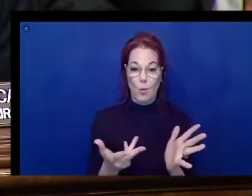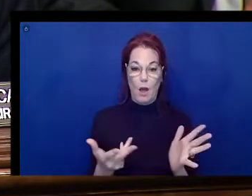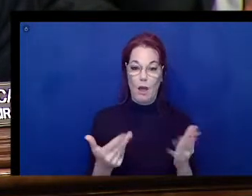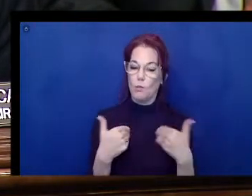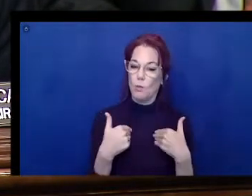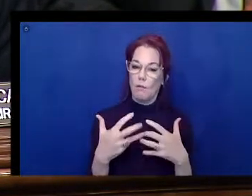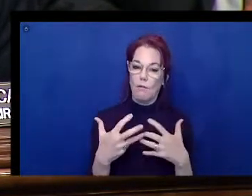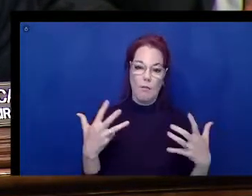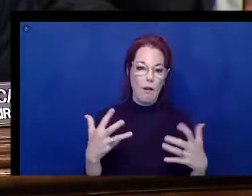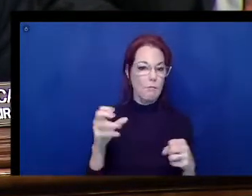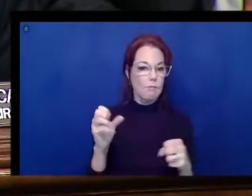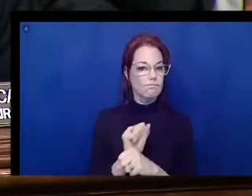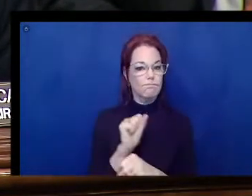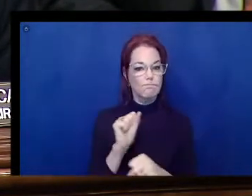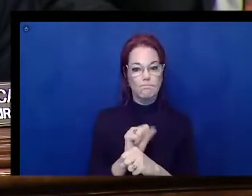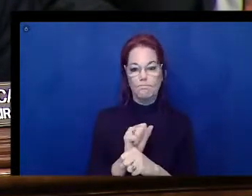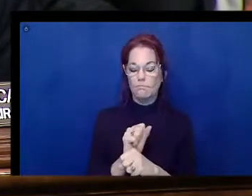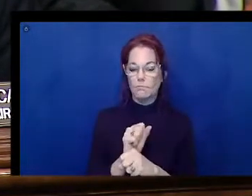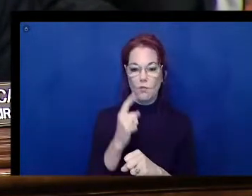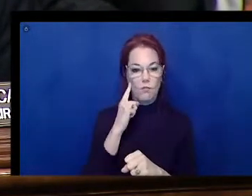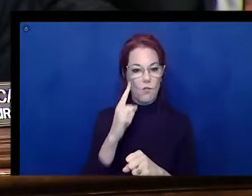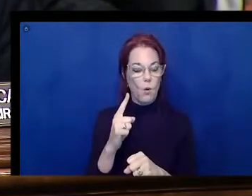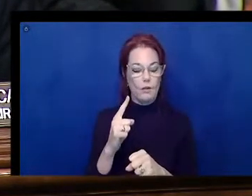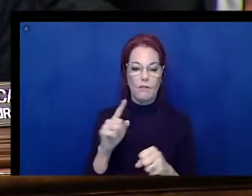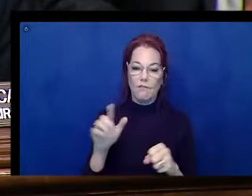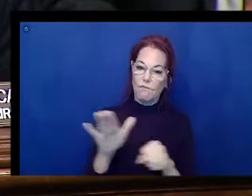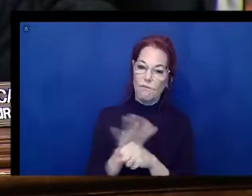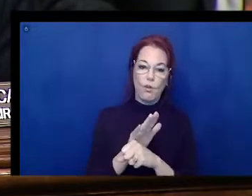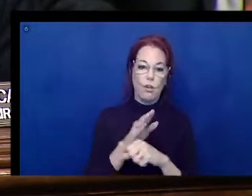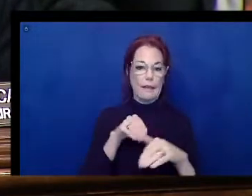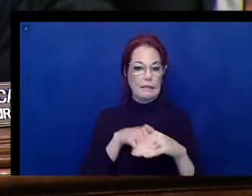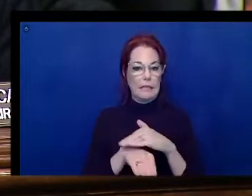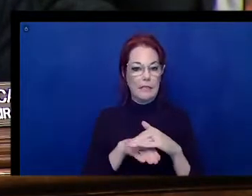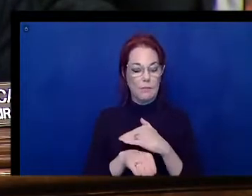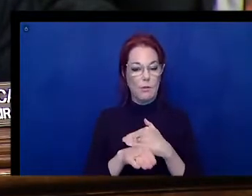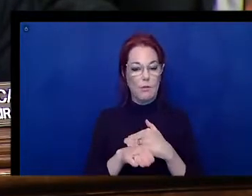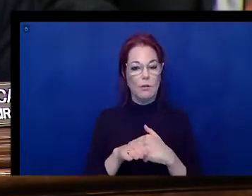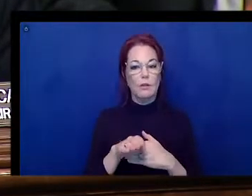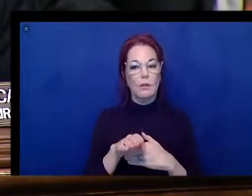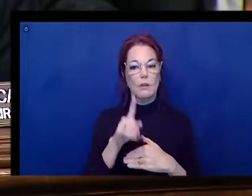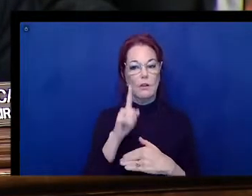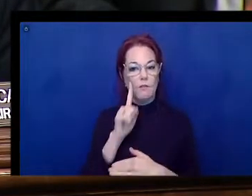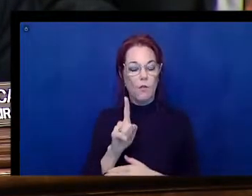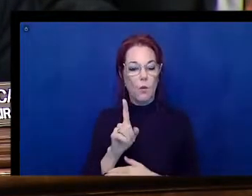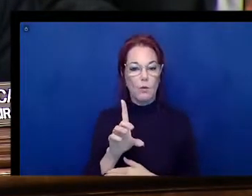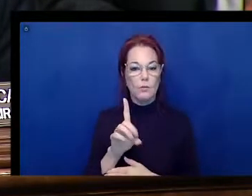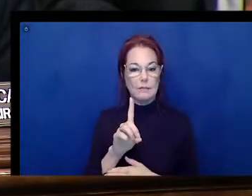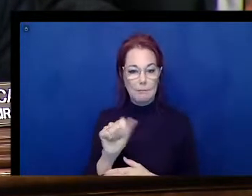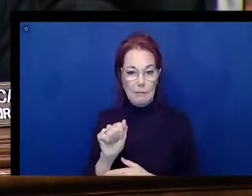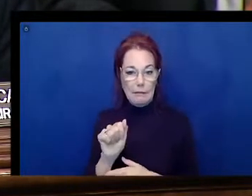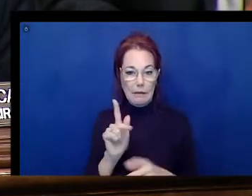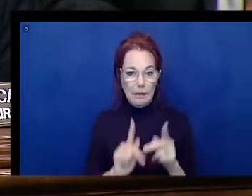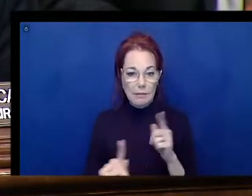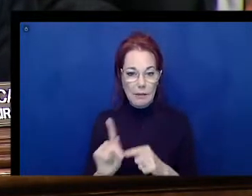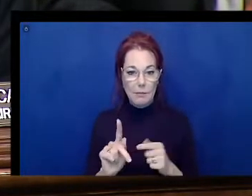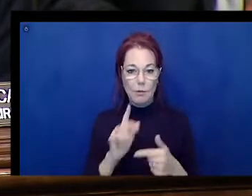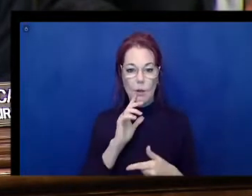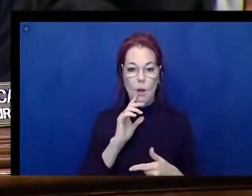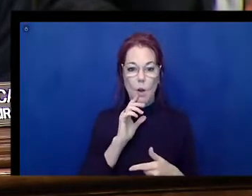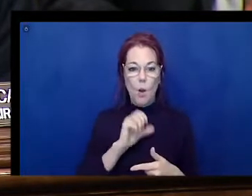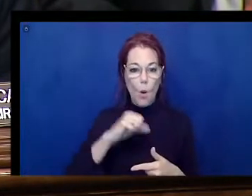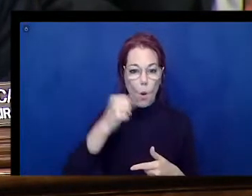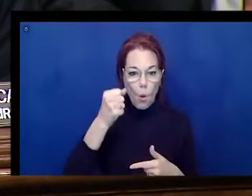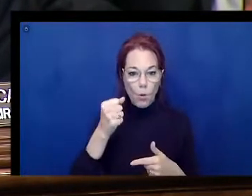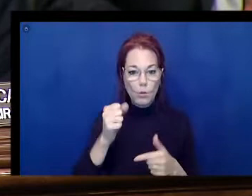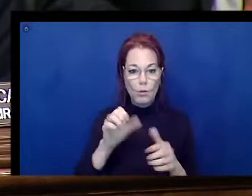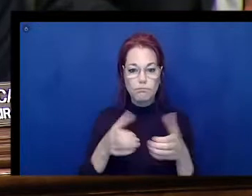fully accessible for people with disabilities, for older Americans, and for veterans. It also shows